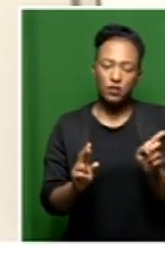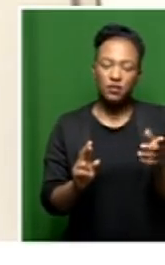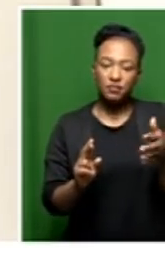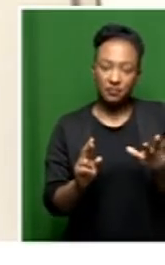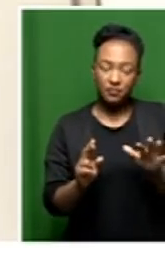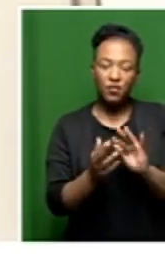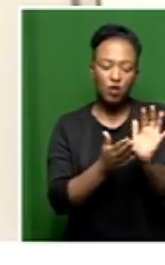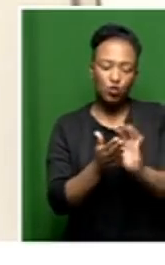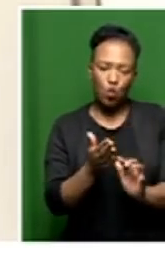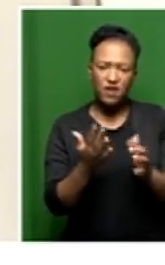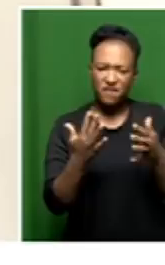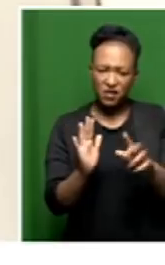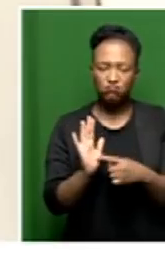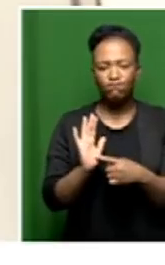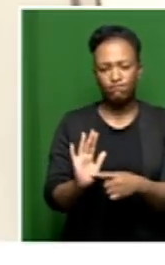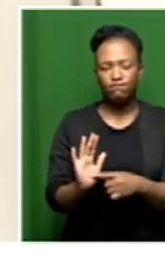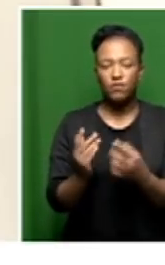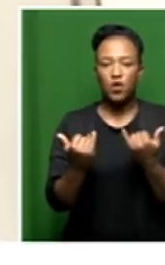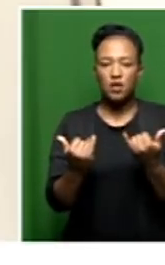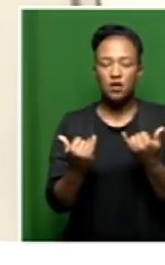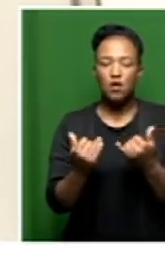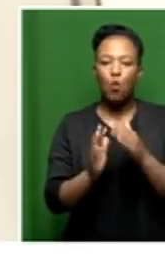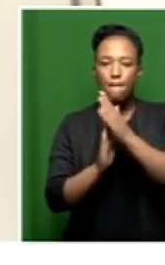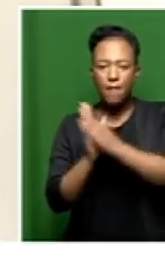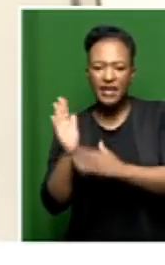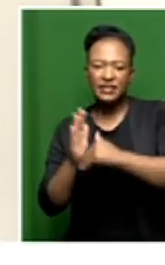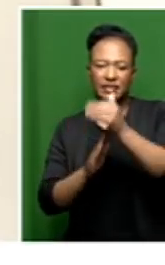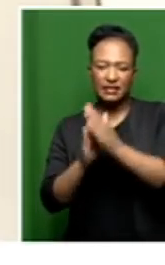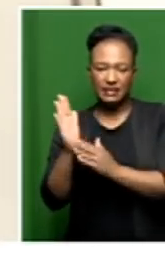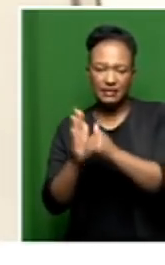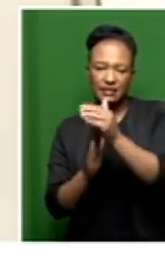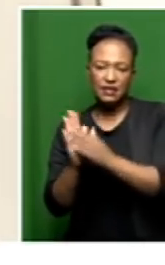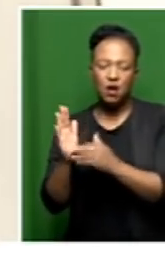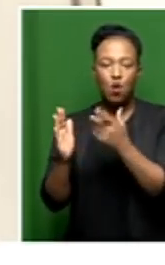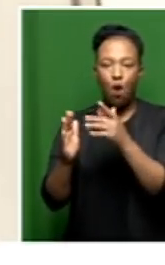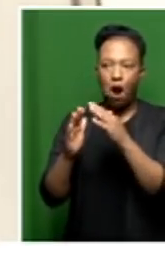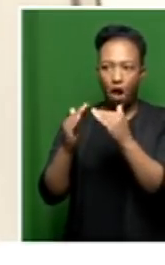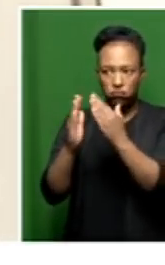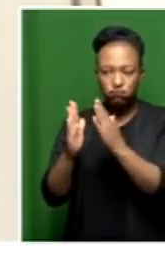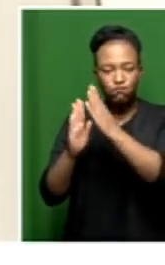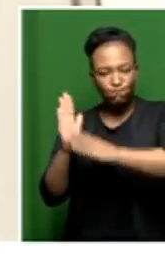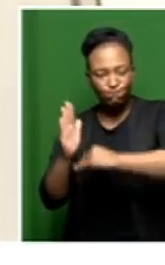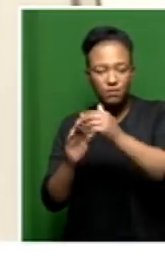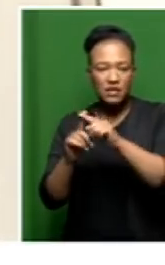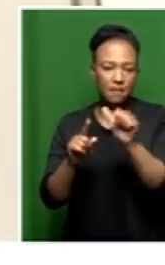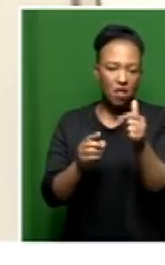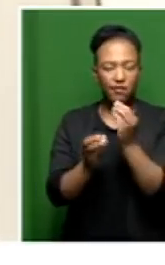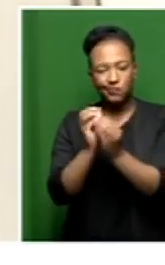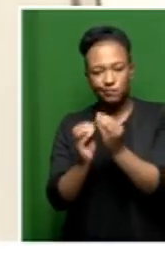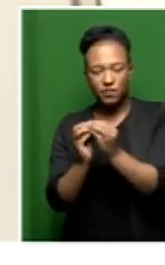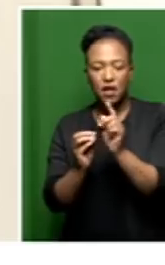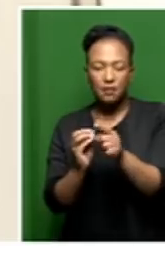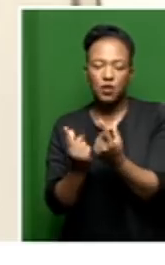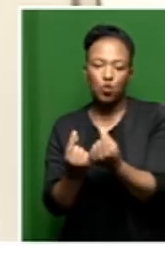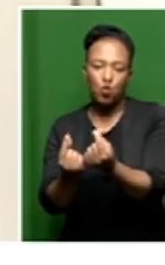in the story, it is covered that currently there are some paintings that are a painting that is still being done and other matters that still need